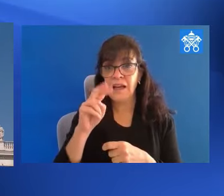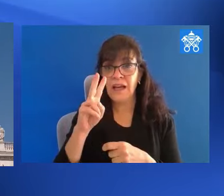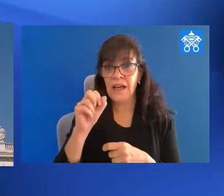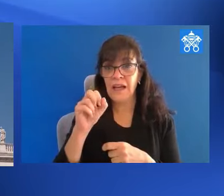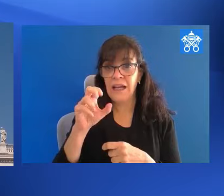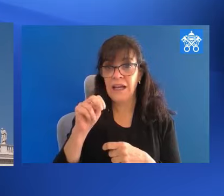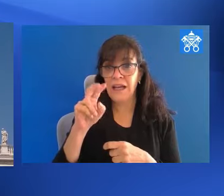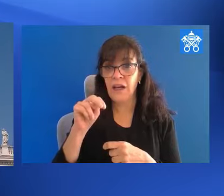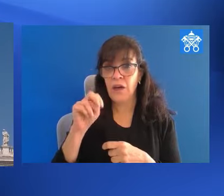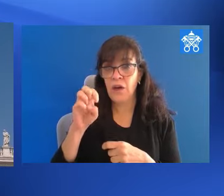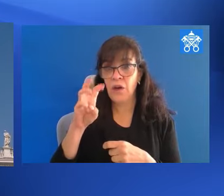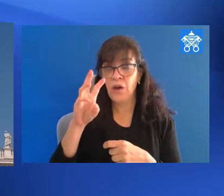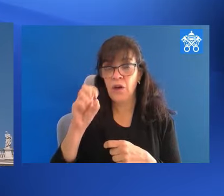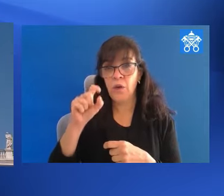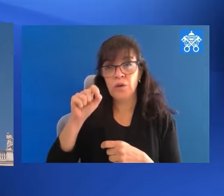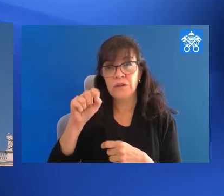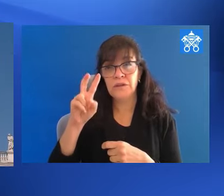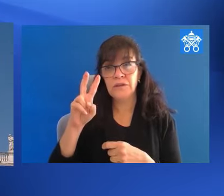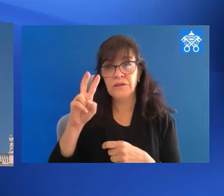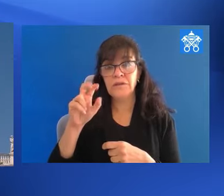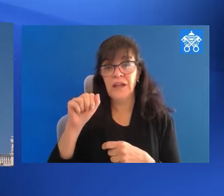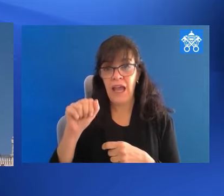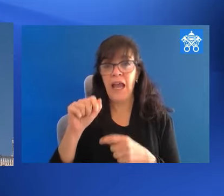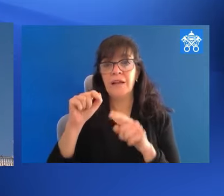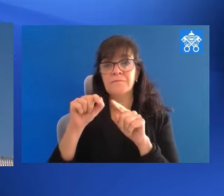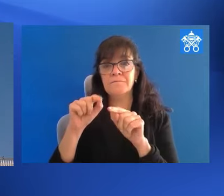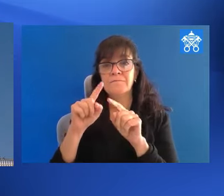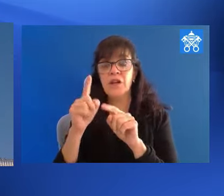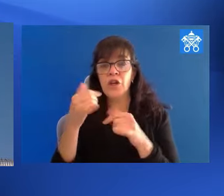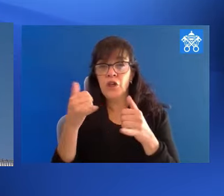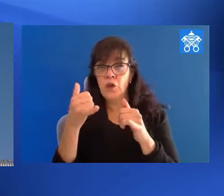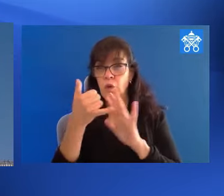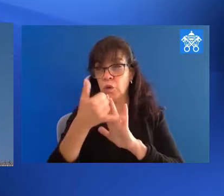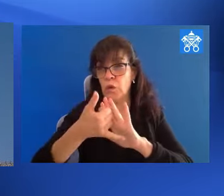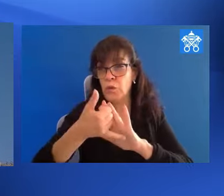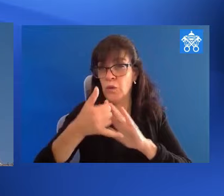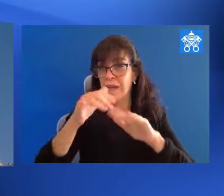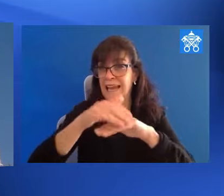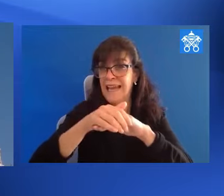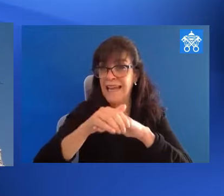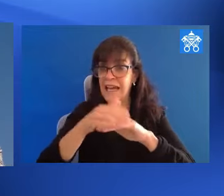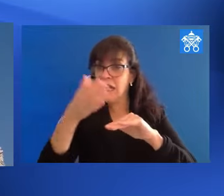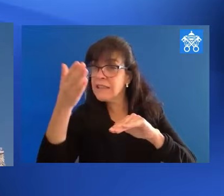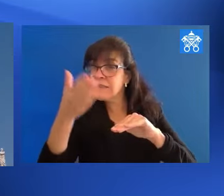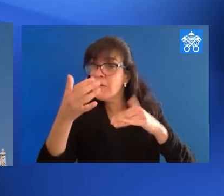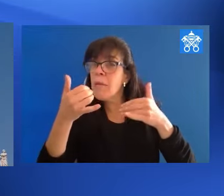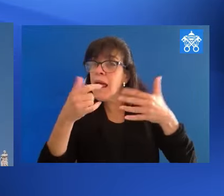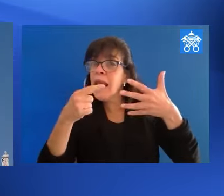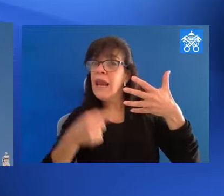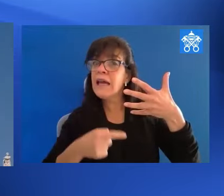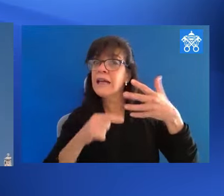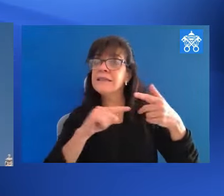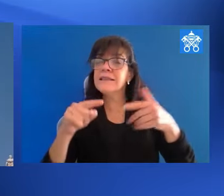Maria England, Shalom TV India, at Madharshan TV in India, UCTV, Uganda Catholic